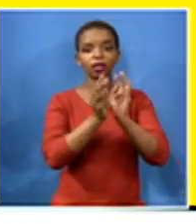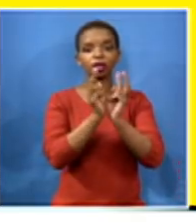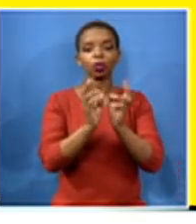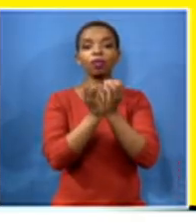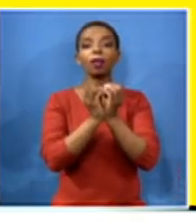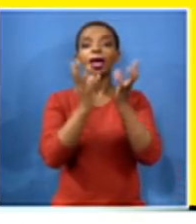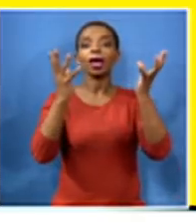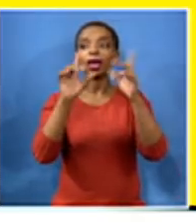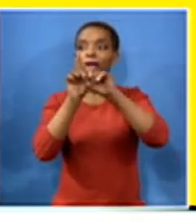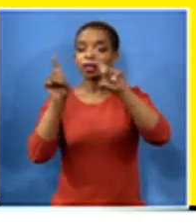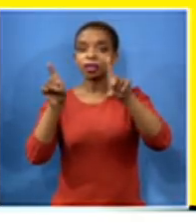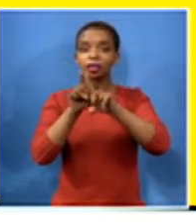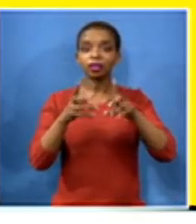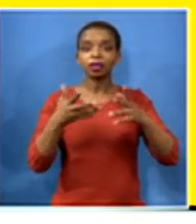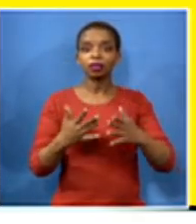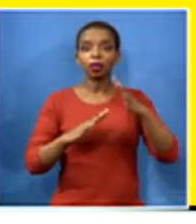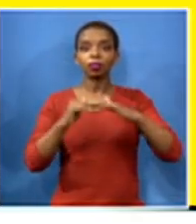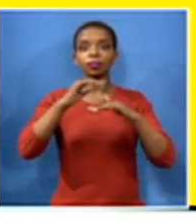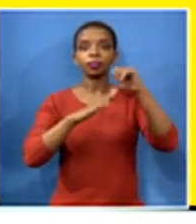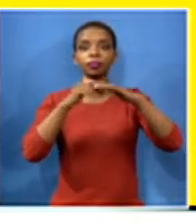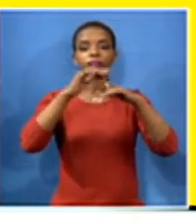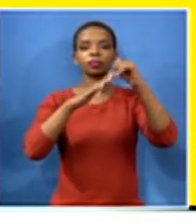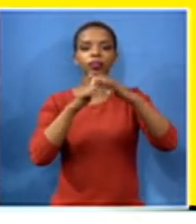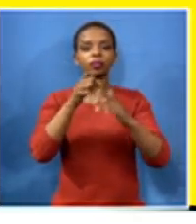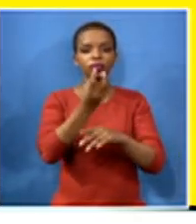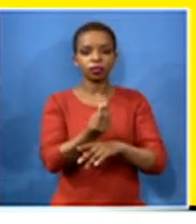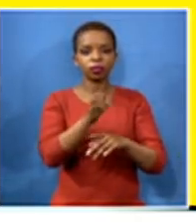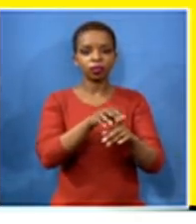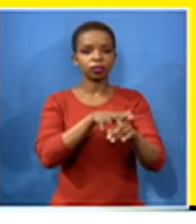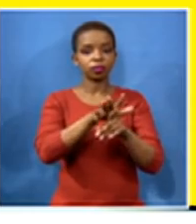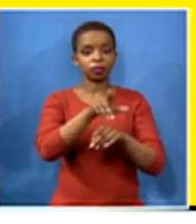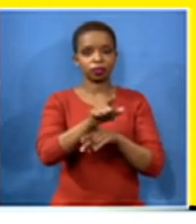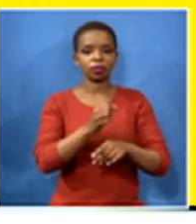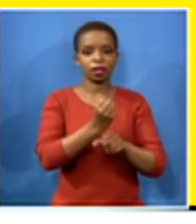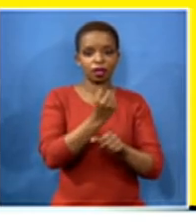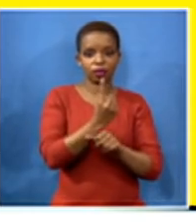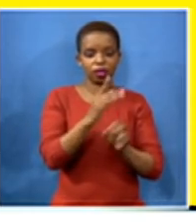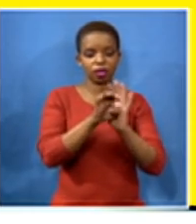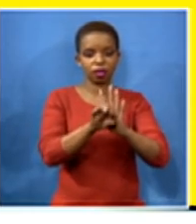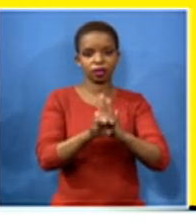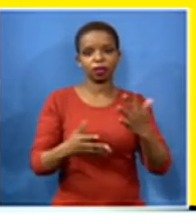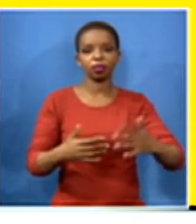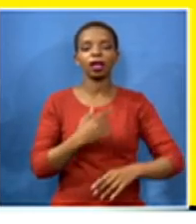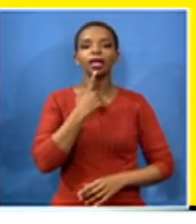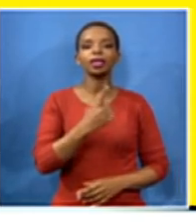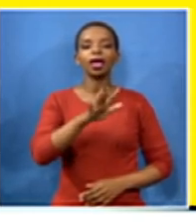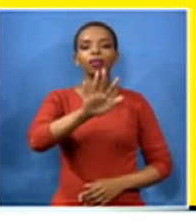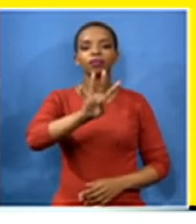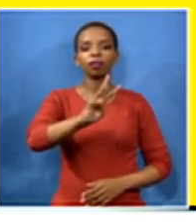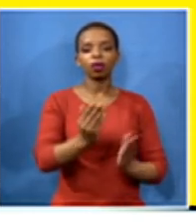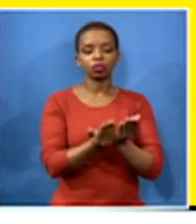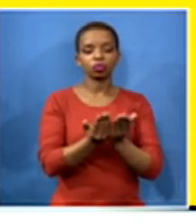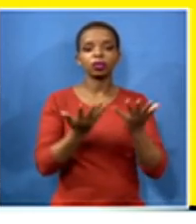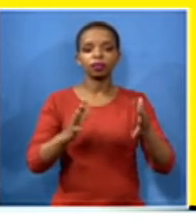challenges and covet 19 infections in gauteng for example premier david makura said that 54 schools had been affected